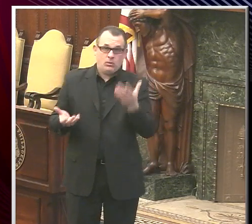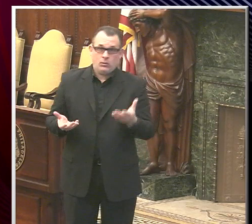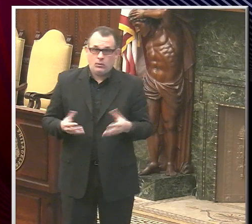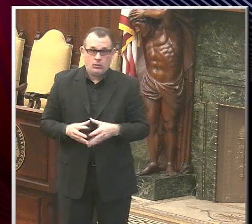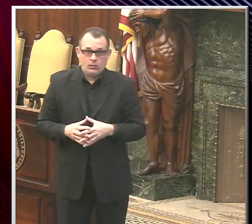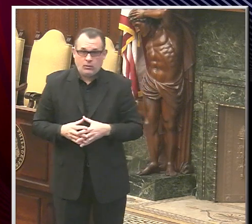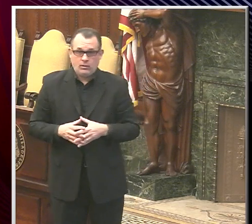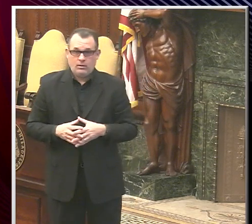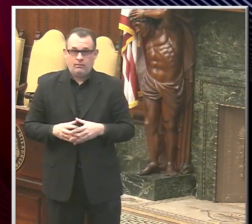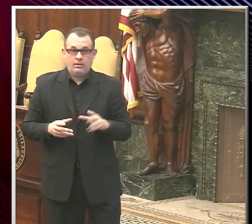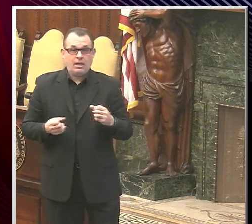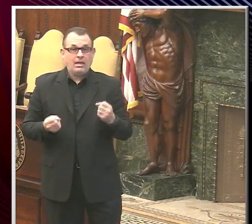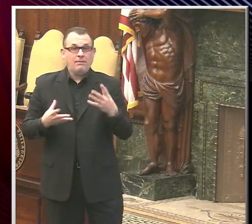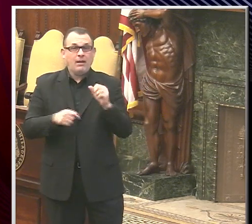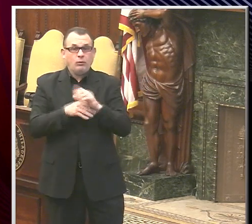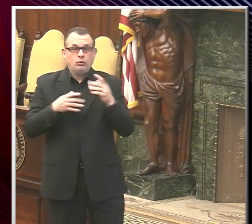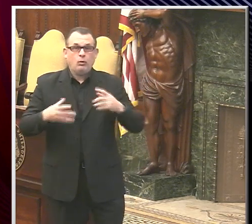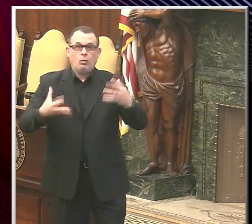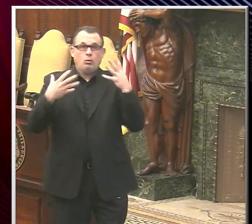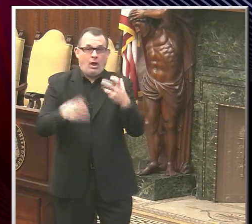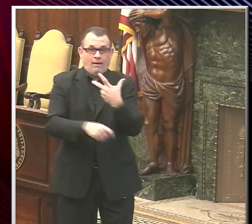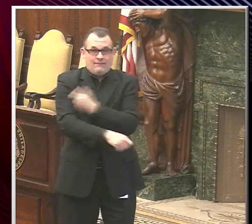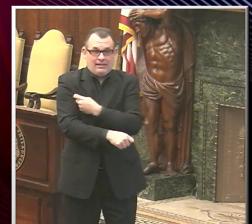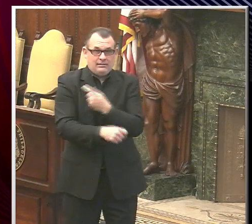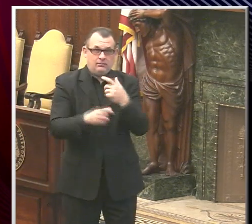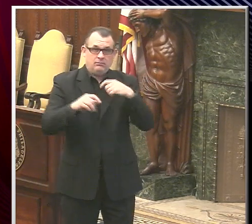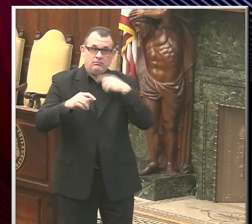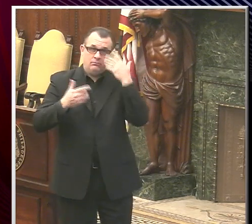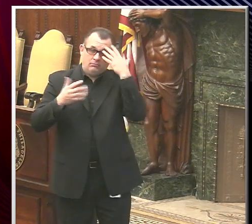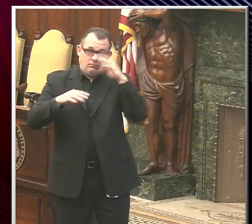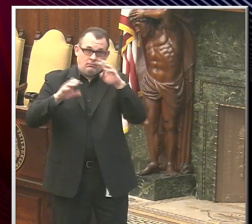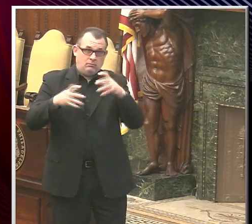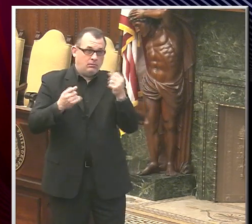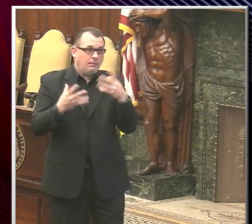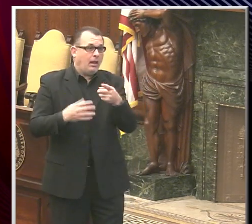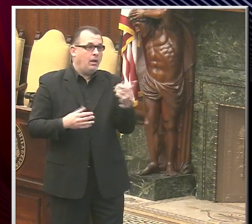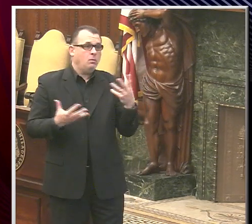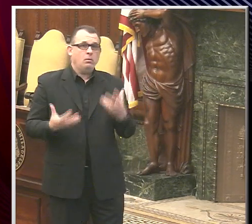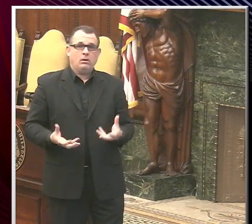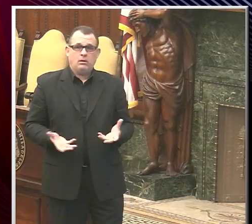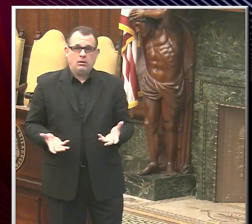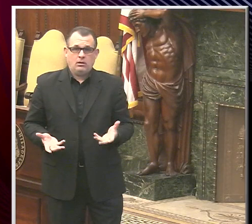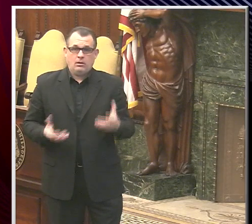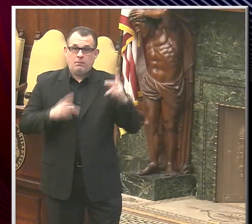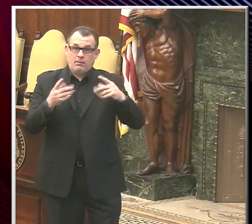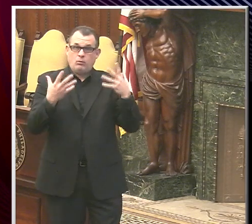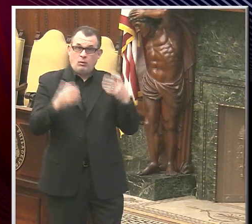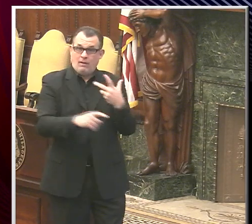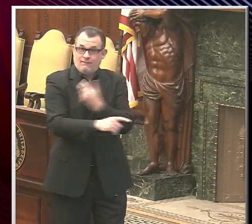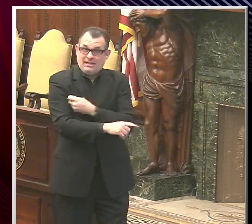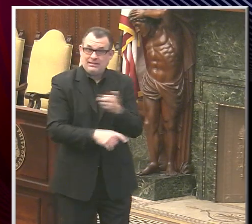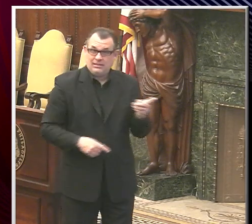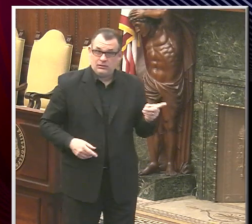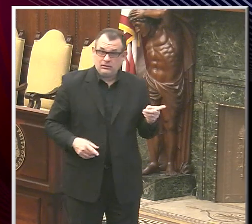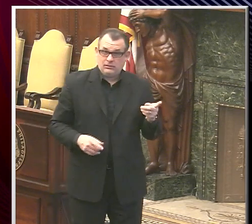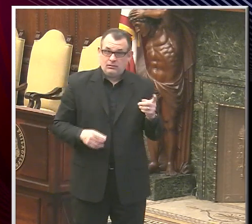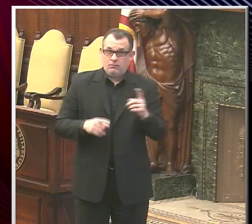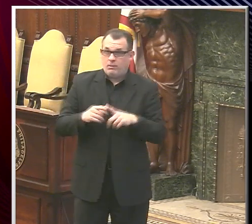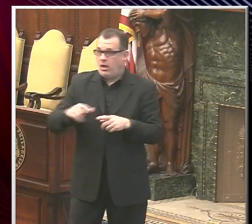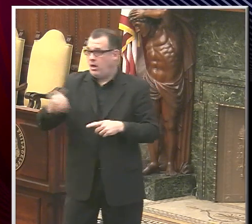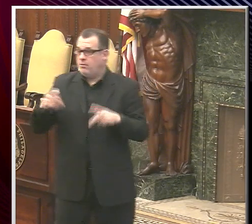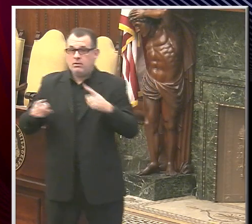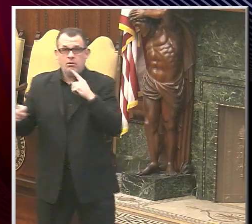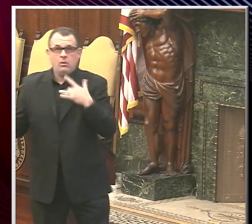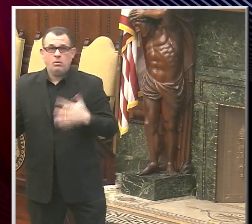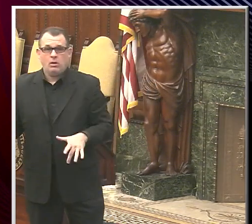these workers will want to be vaccinated. We know many times people, although many people desperately want the vaccine, we have many others who don't. And